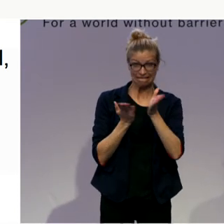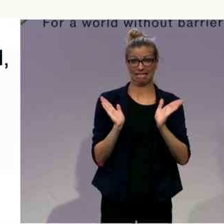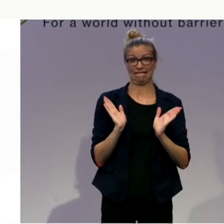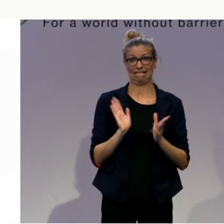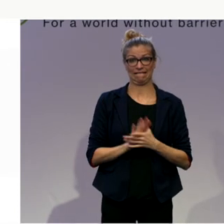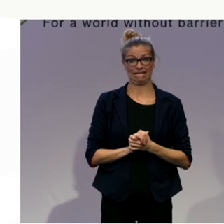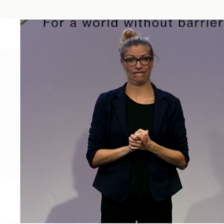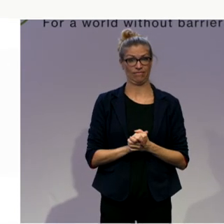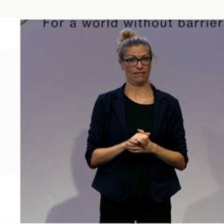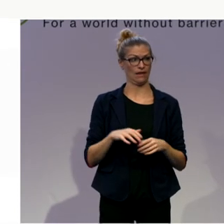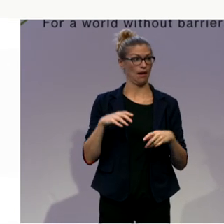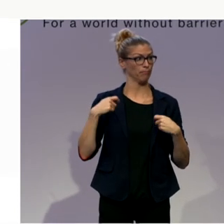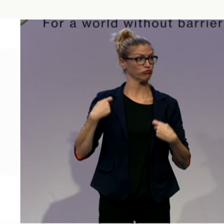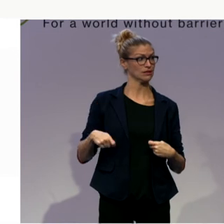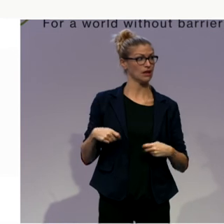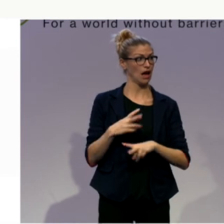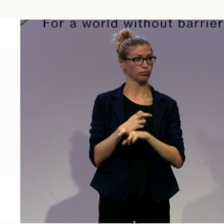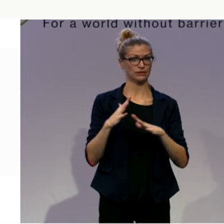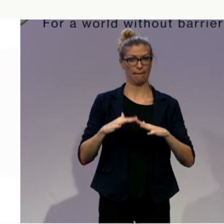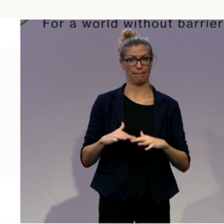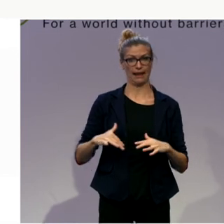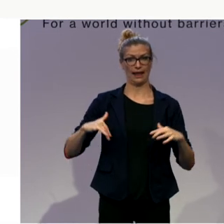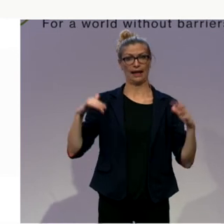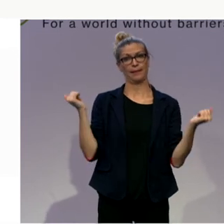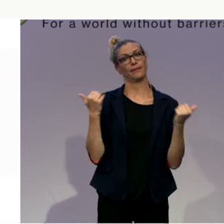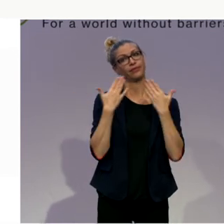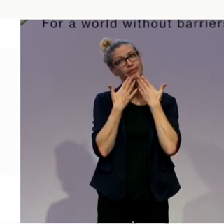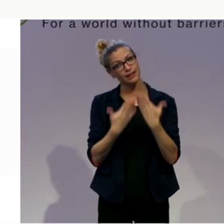of the Austrian Parliament here with us today. Thank you very much.